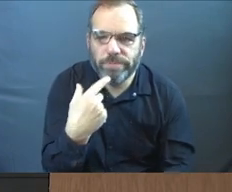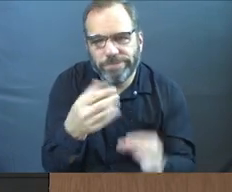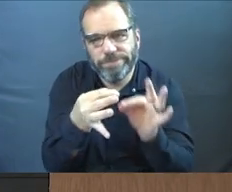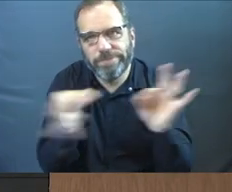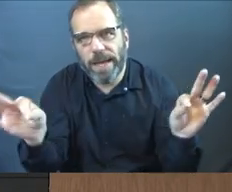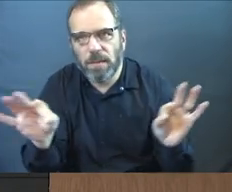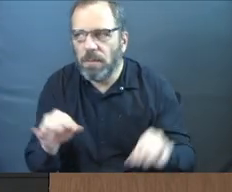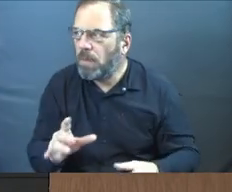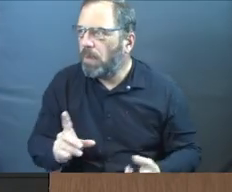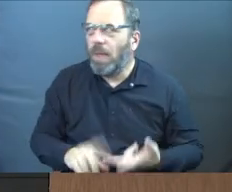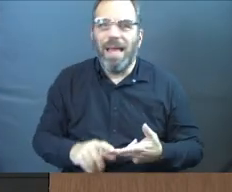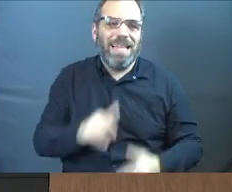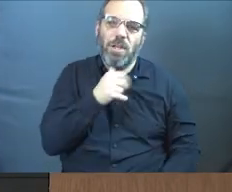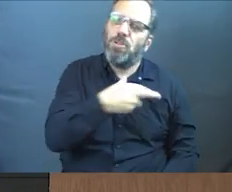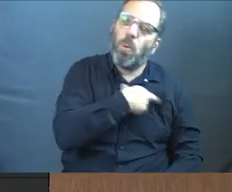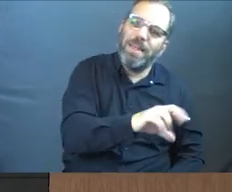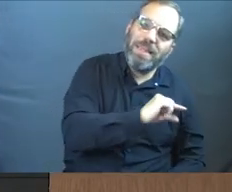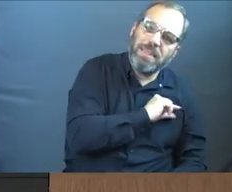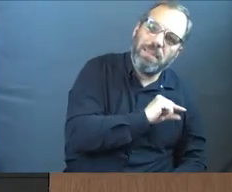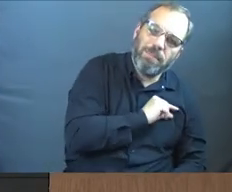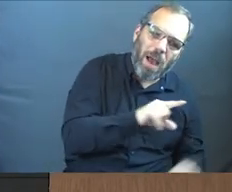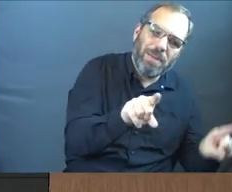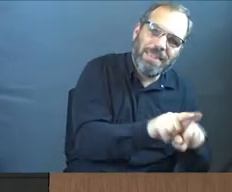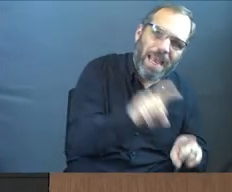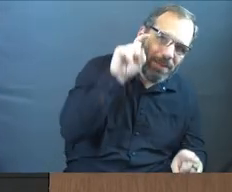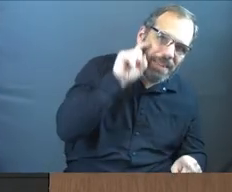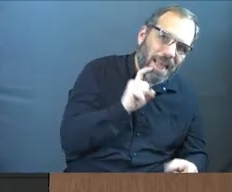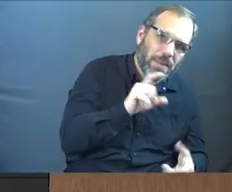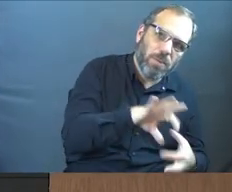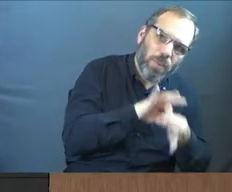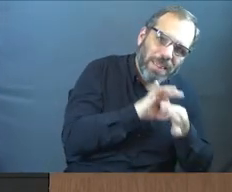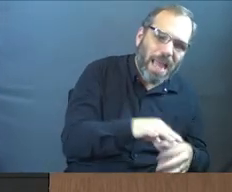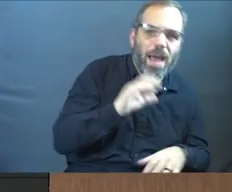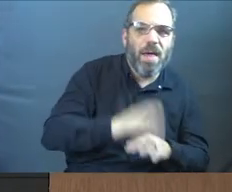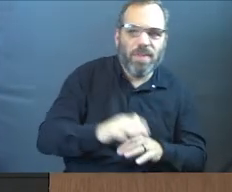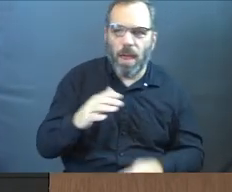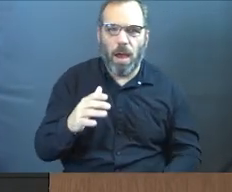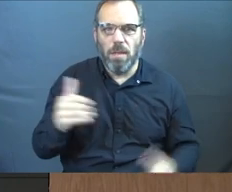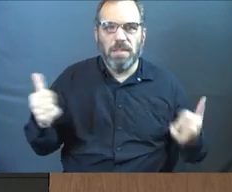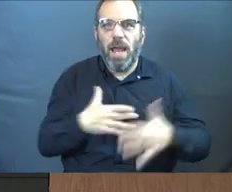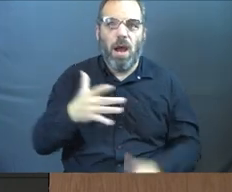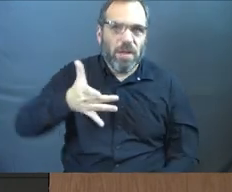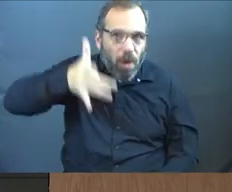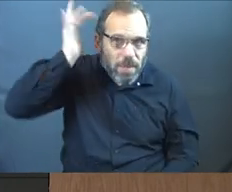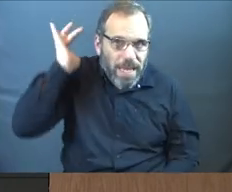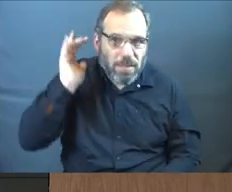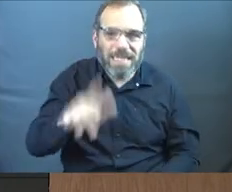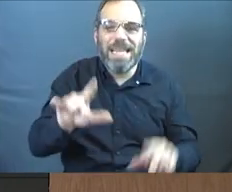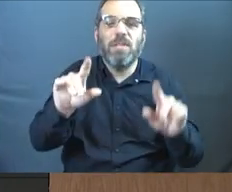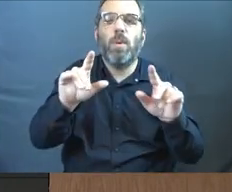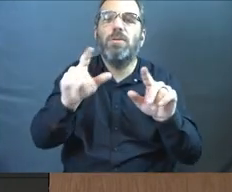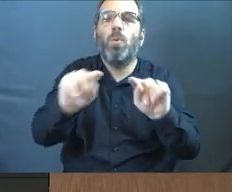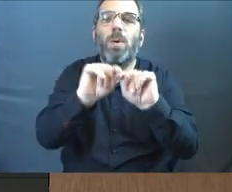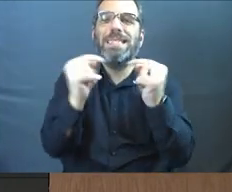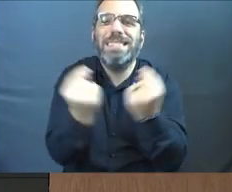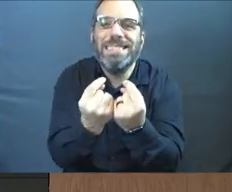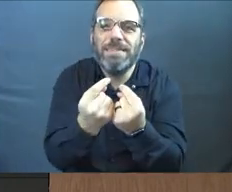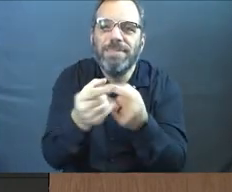They don't have a religious conviction about same-sex relationships. They're homophobic because that's what your team says.